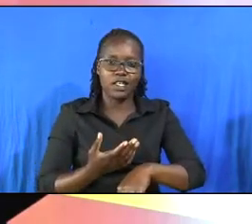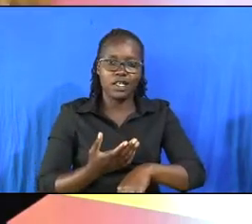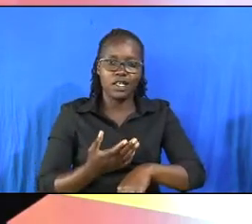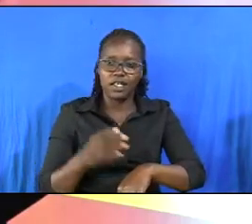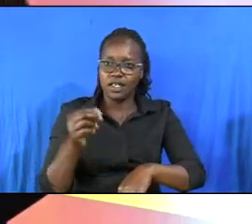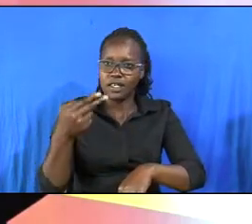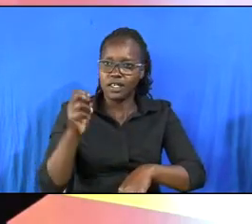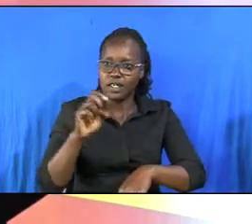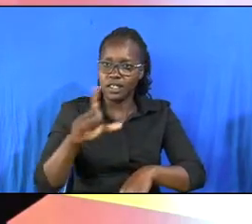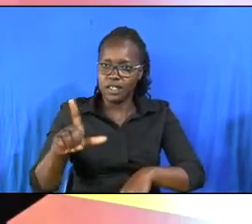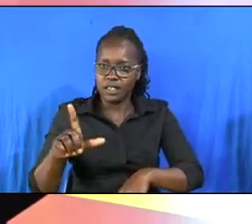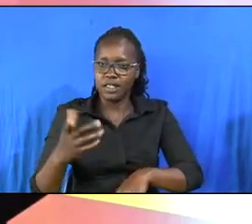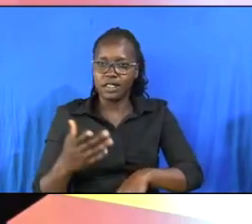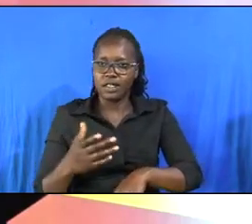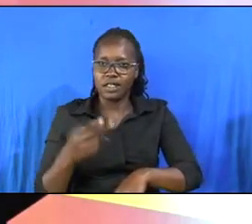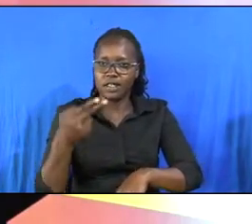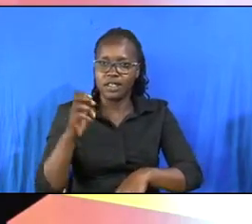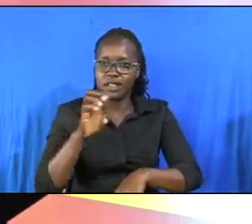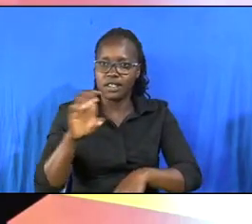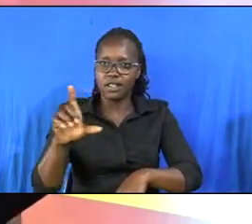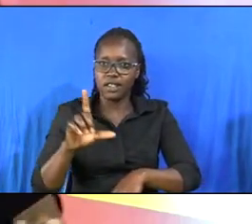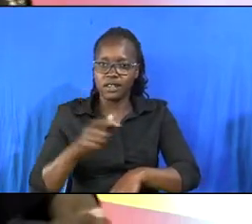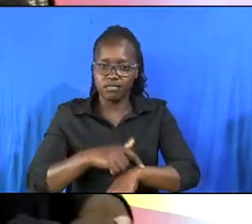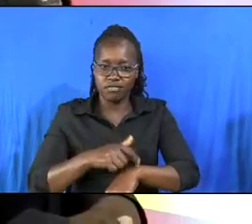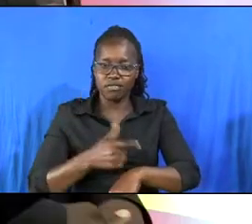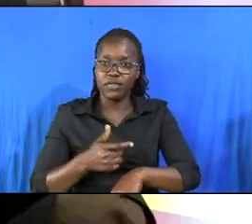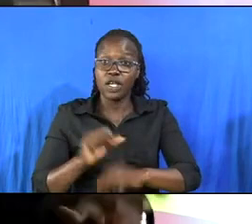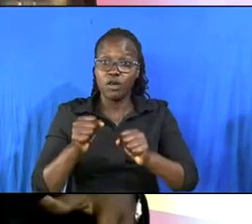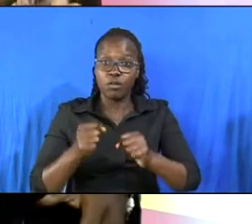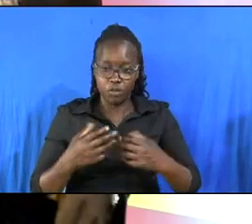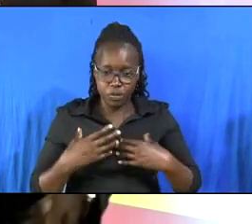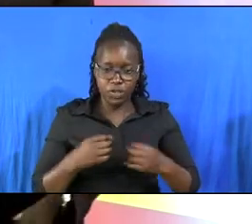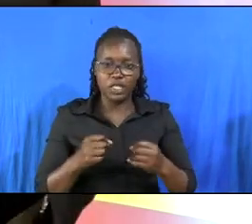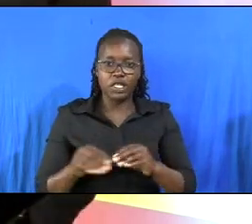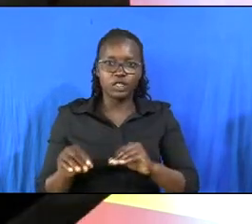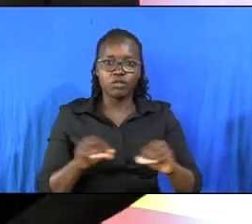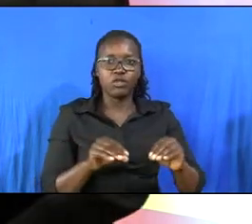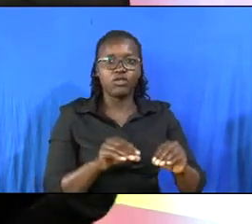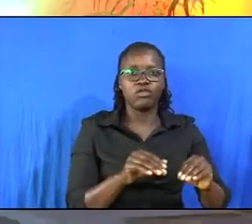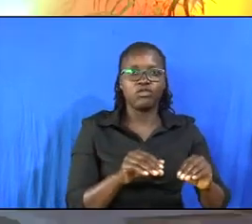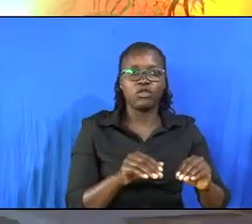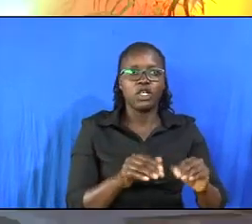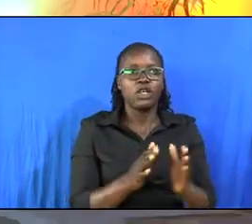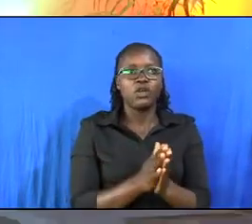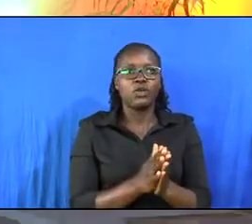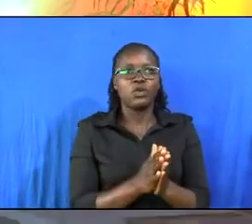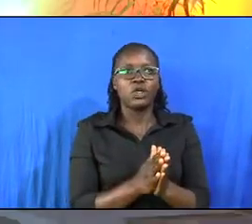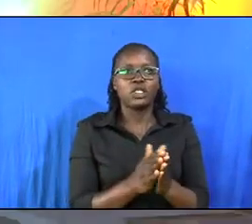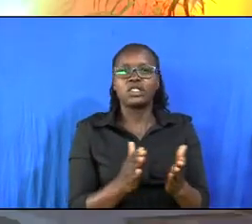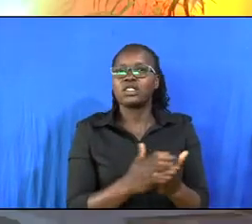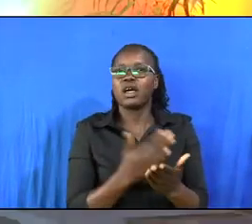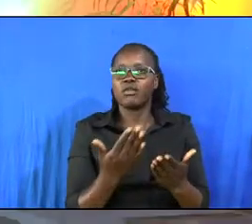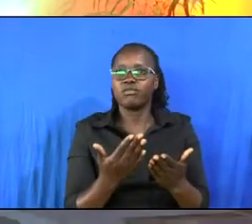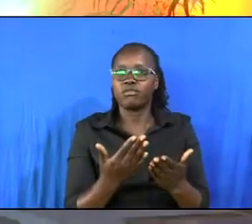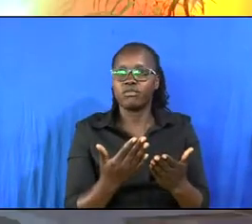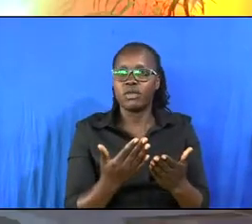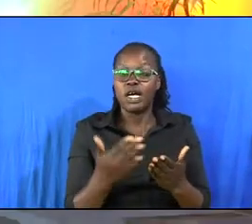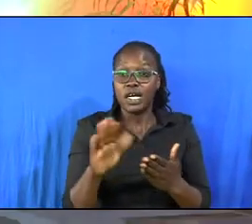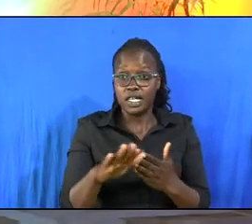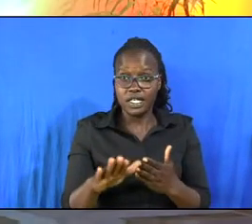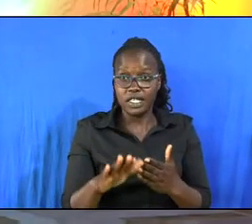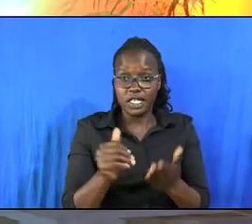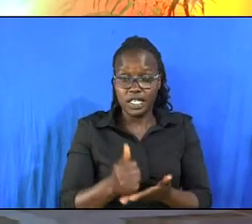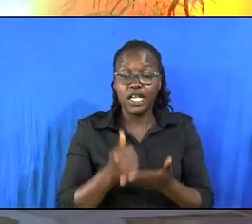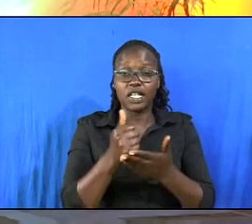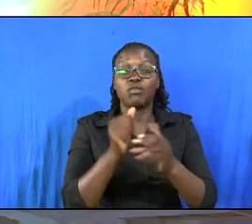if someone strikes your heel at least you can limp and move to some hospital you can get some first aid and